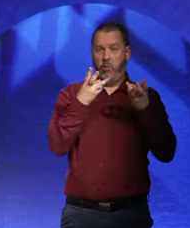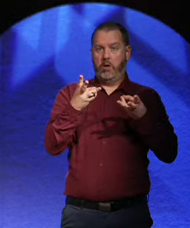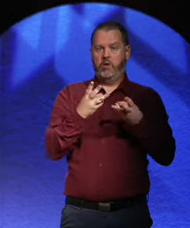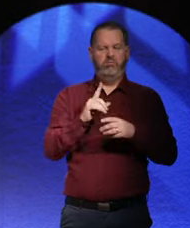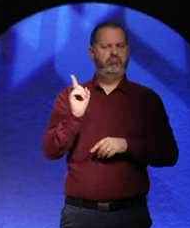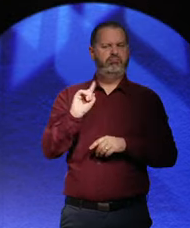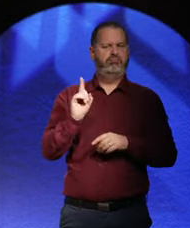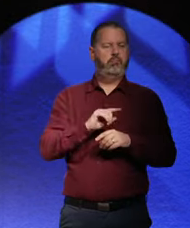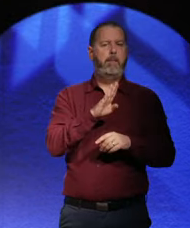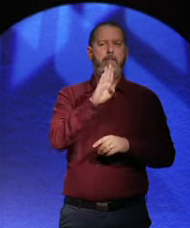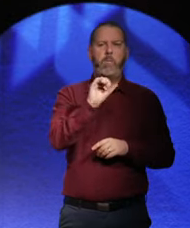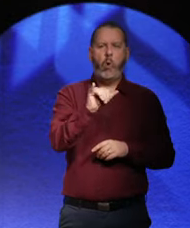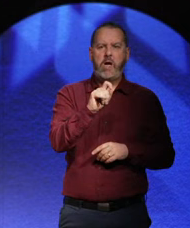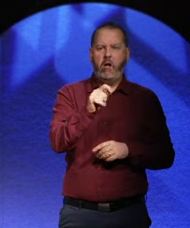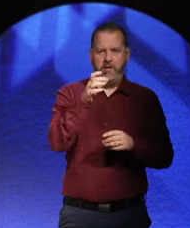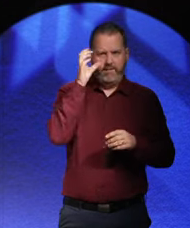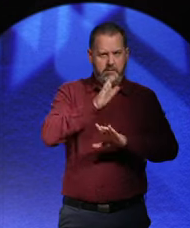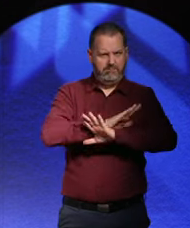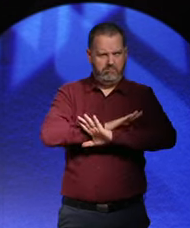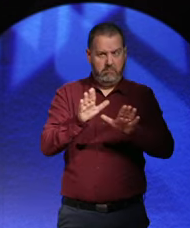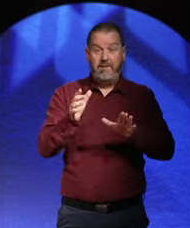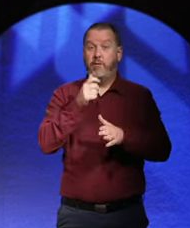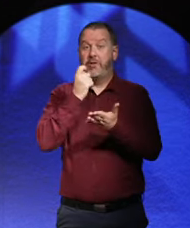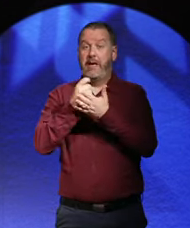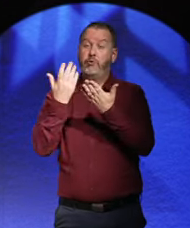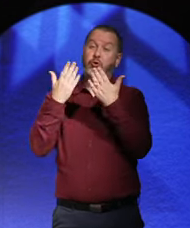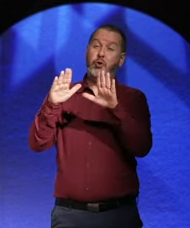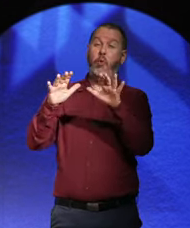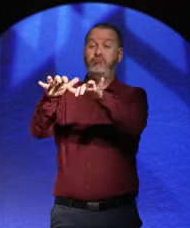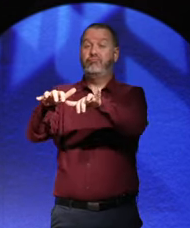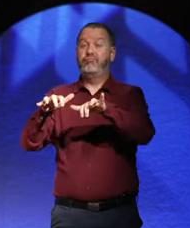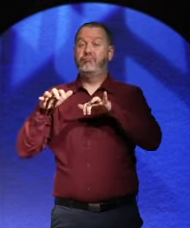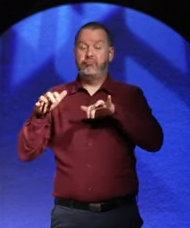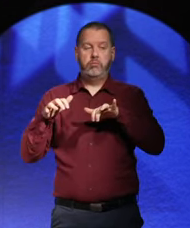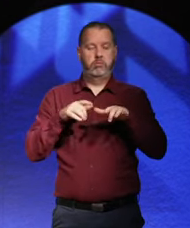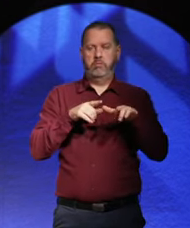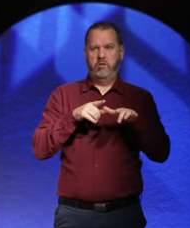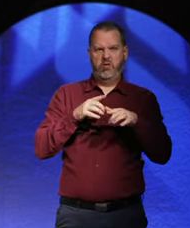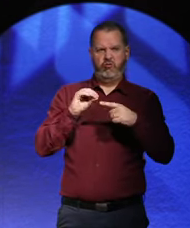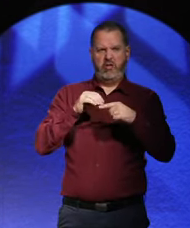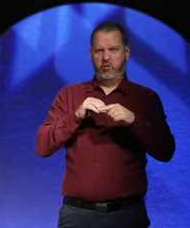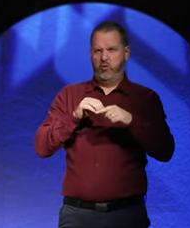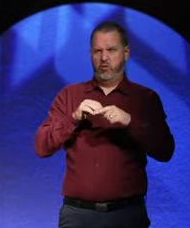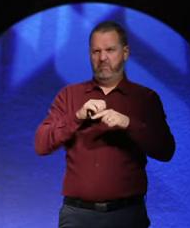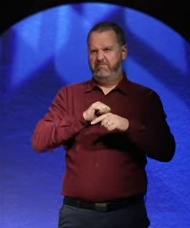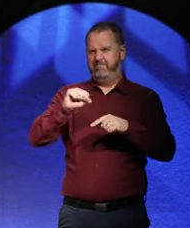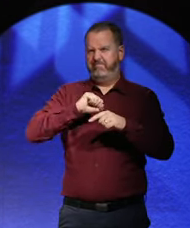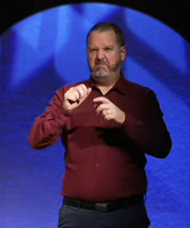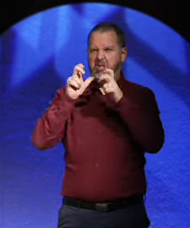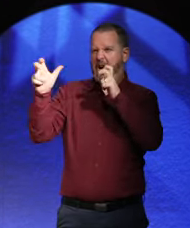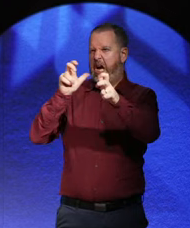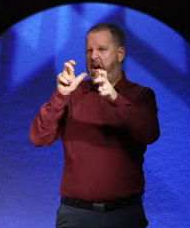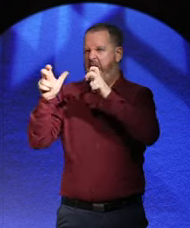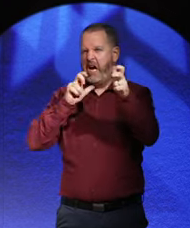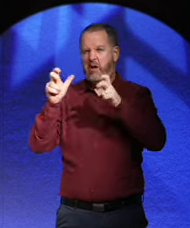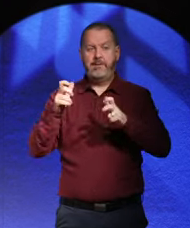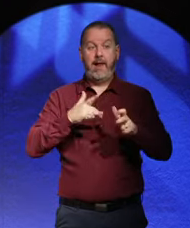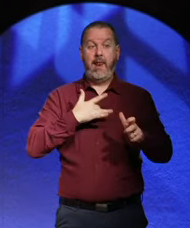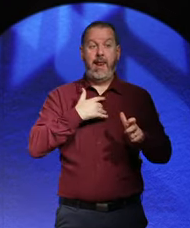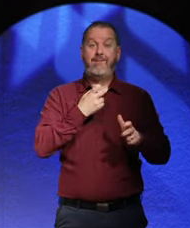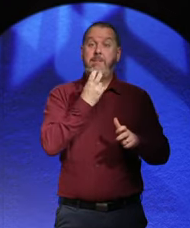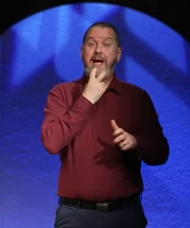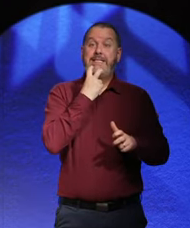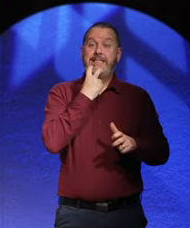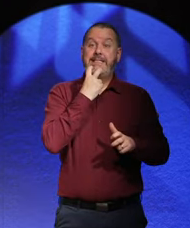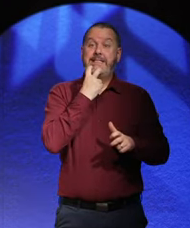they tried to disrupt the premiere. They went there. They threw in live white mice. So, the people would run